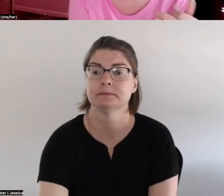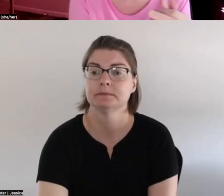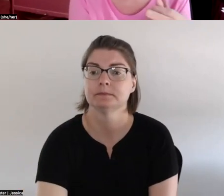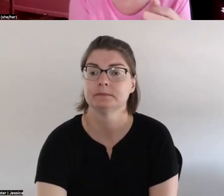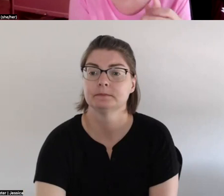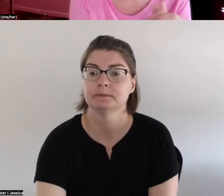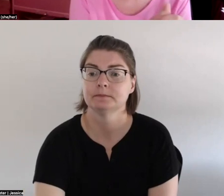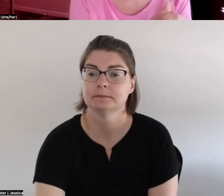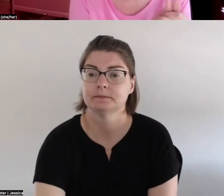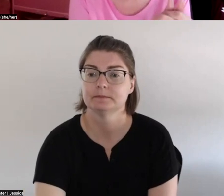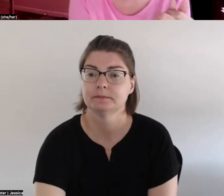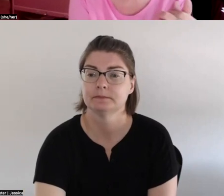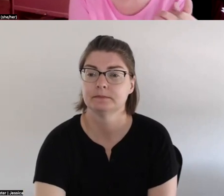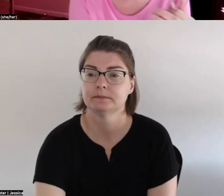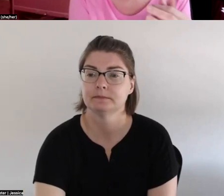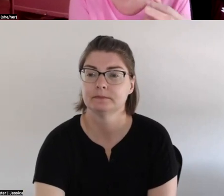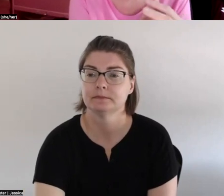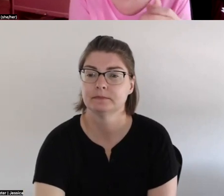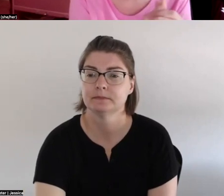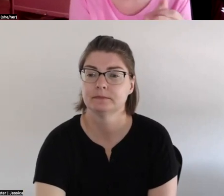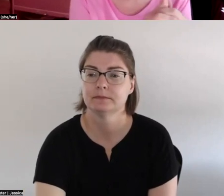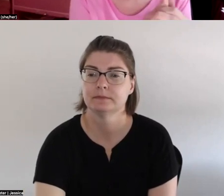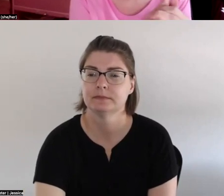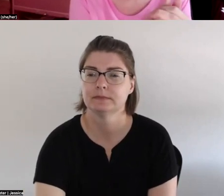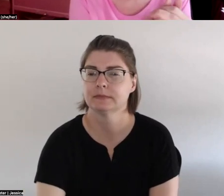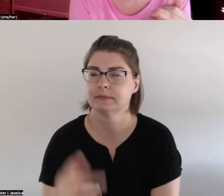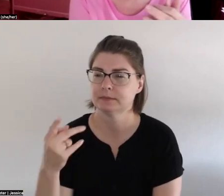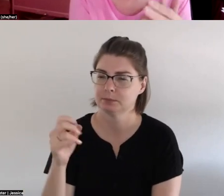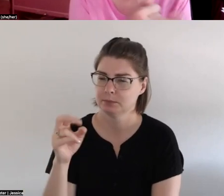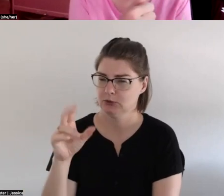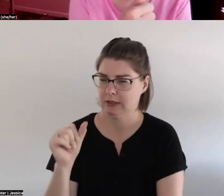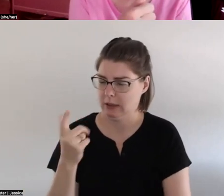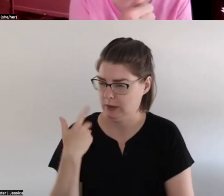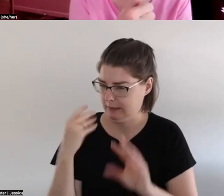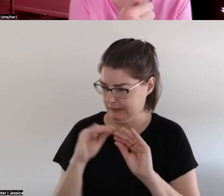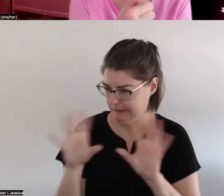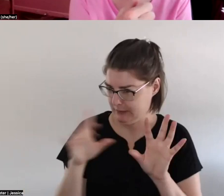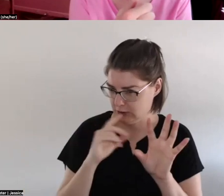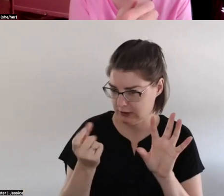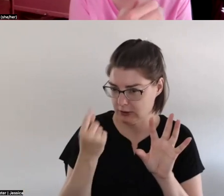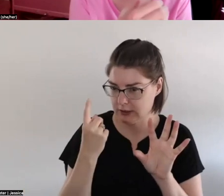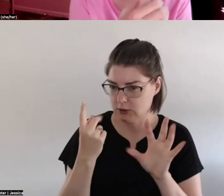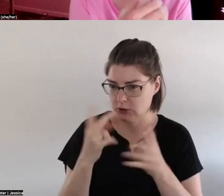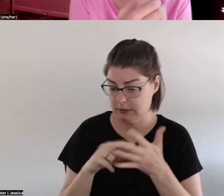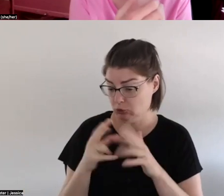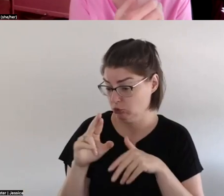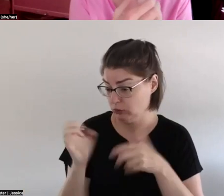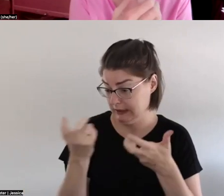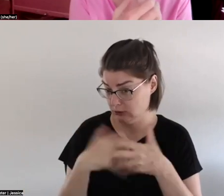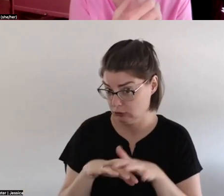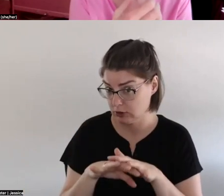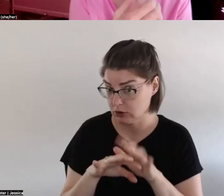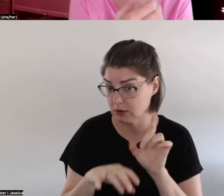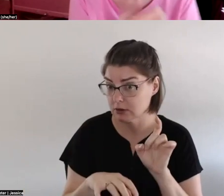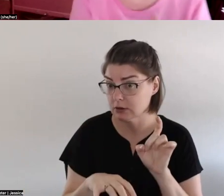but okay let me understand the words so reintegration there was